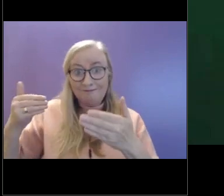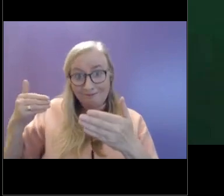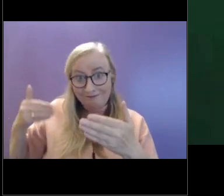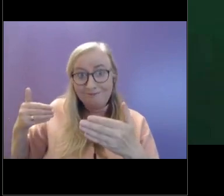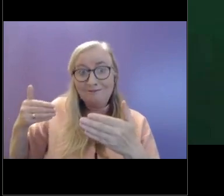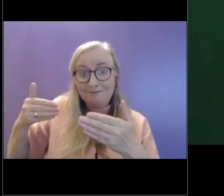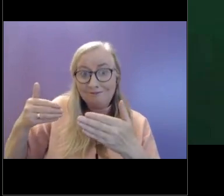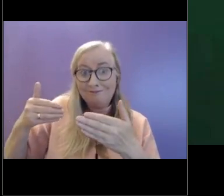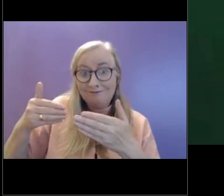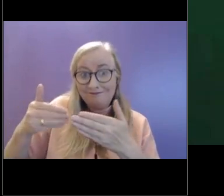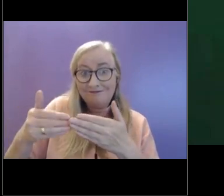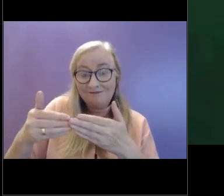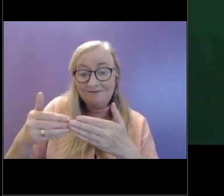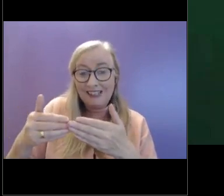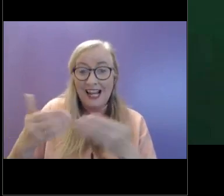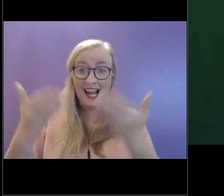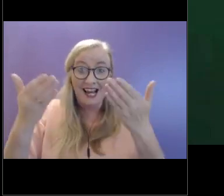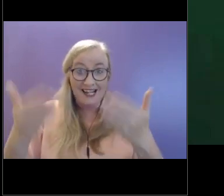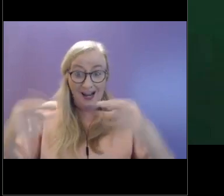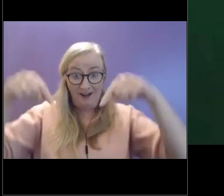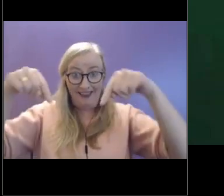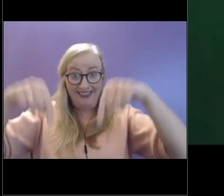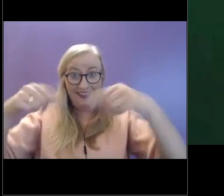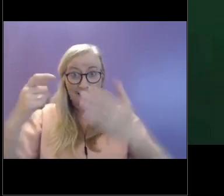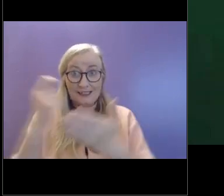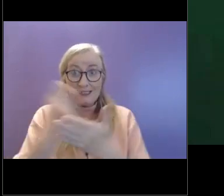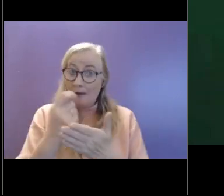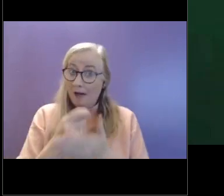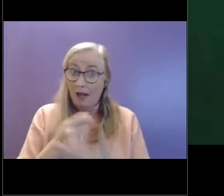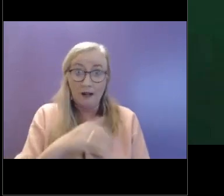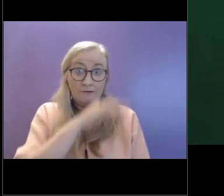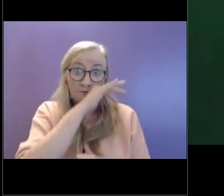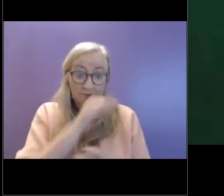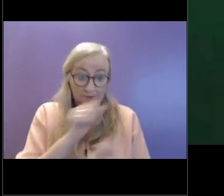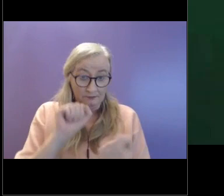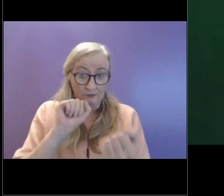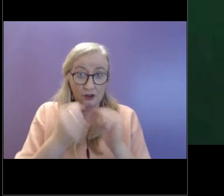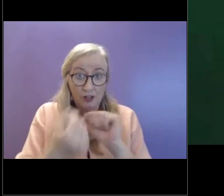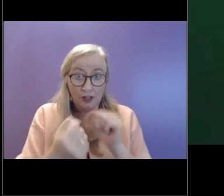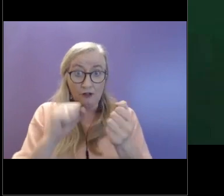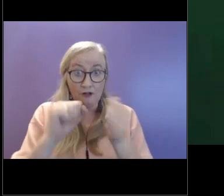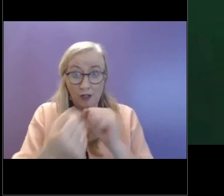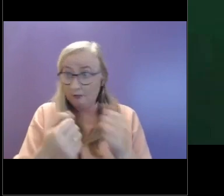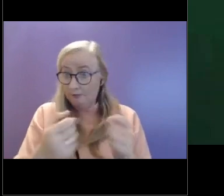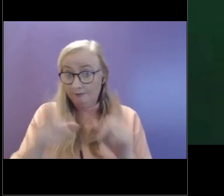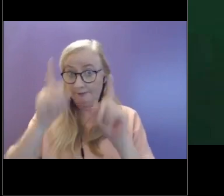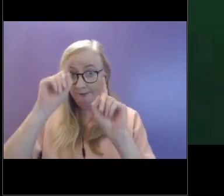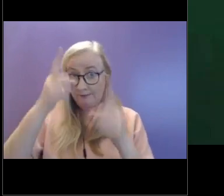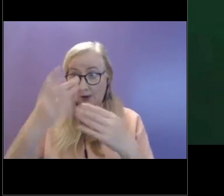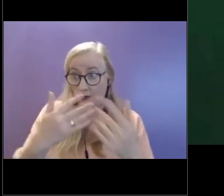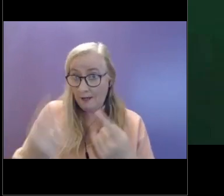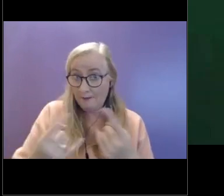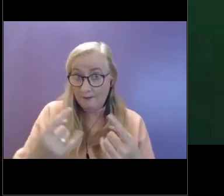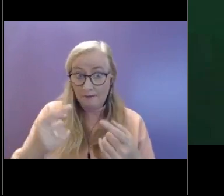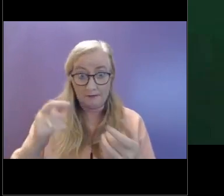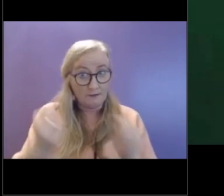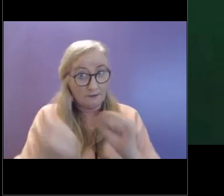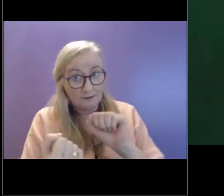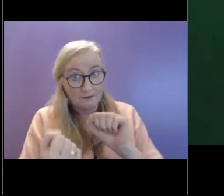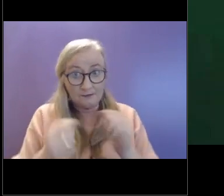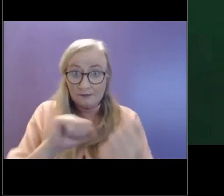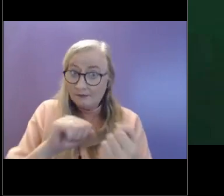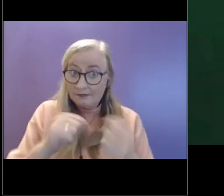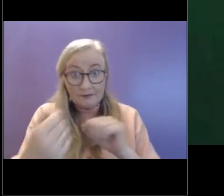We're also living in a time and an era of rapid change where uncertainty seems ever present, whether it's uncertainty